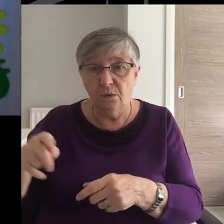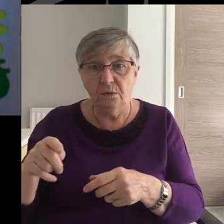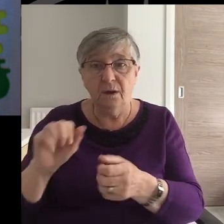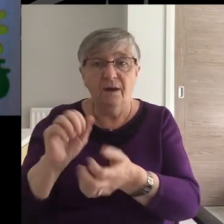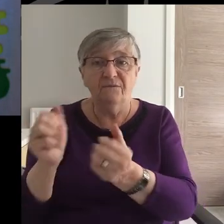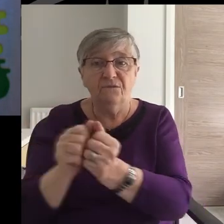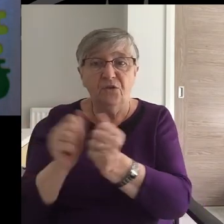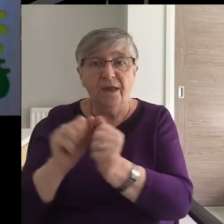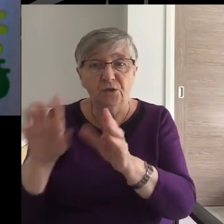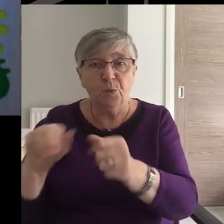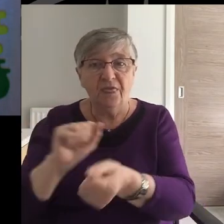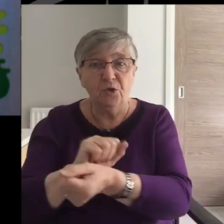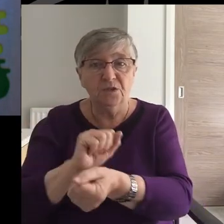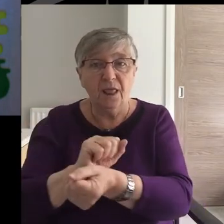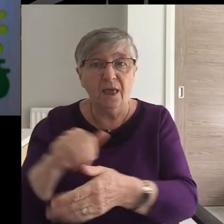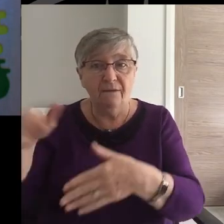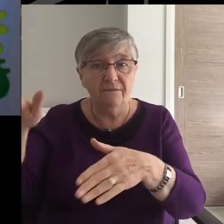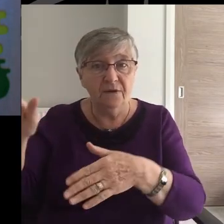golfing with your slave.